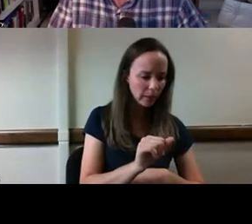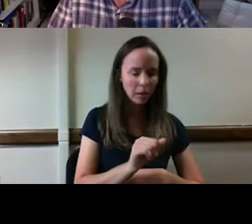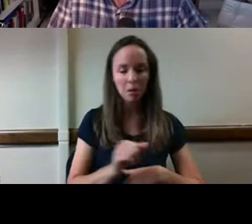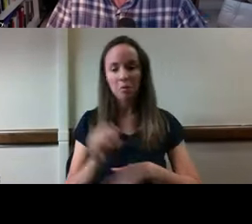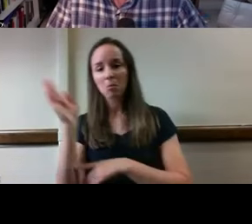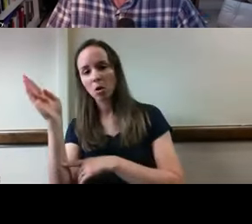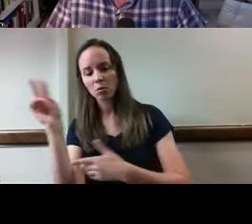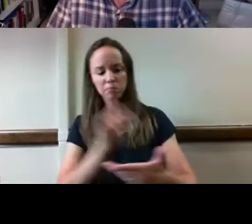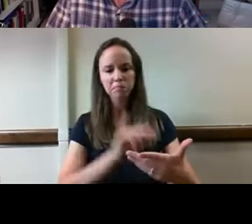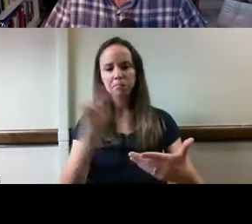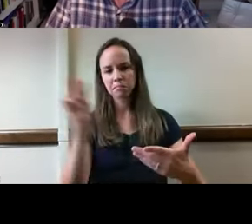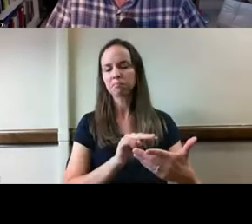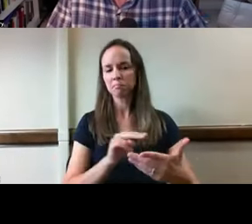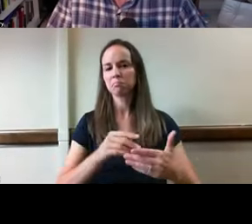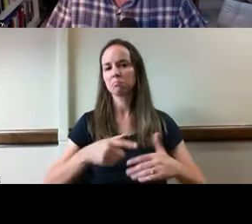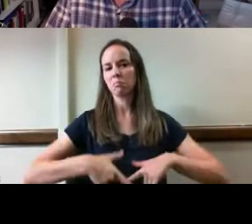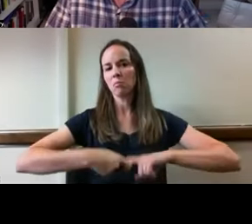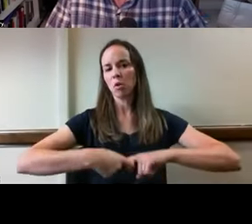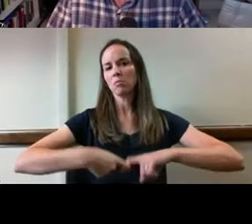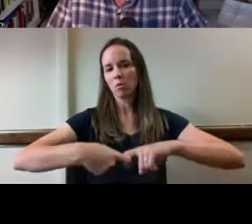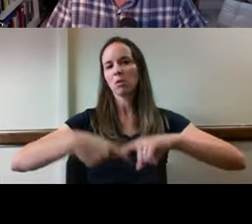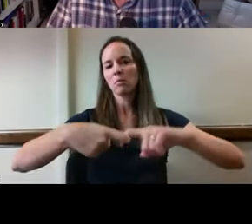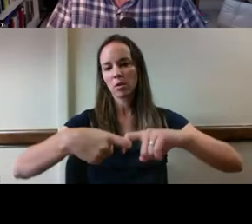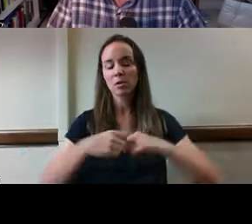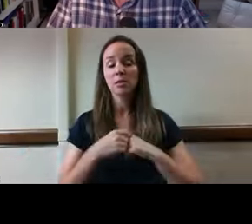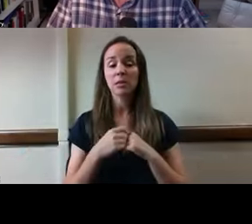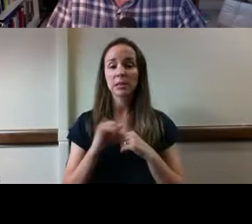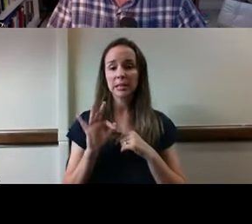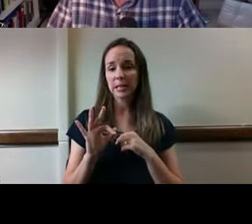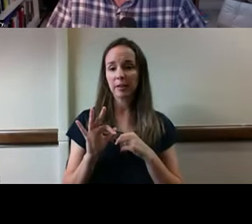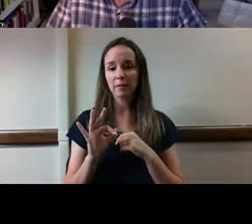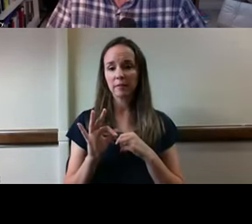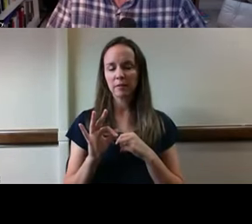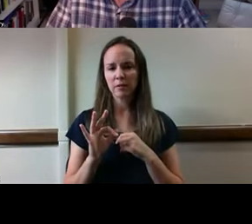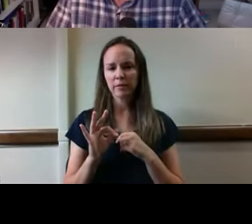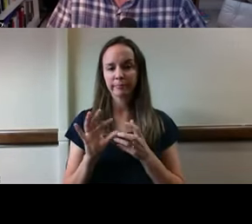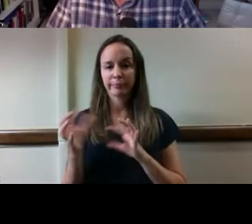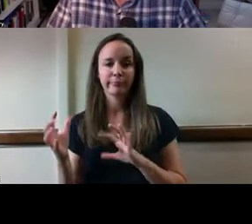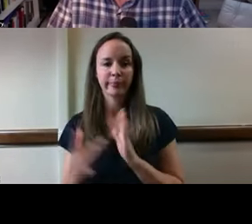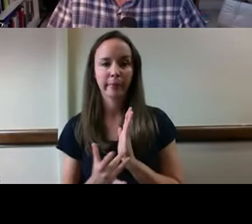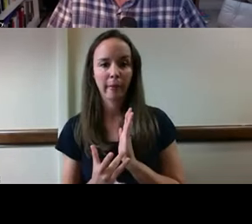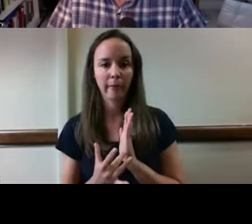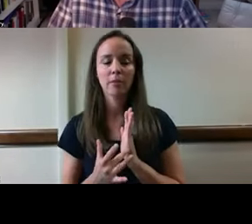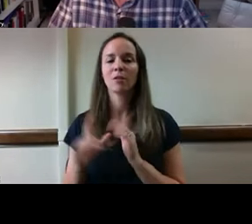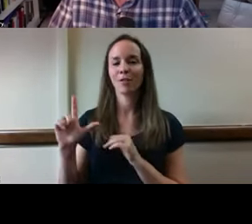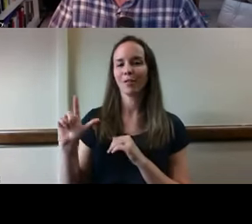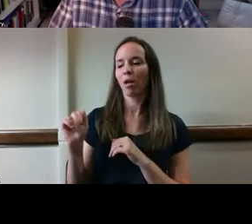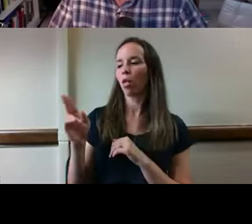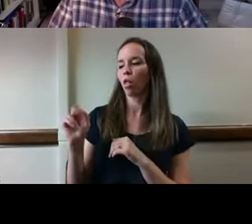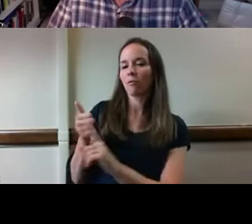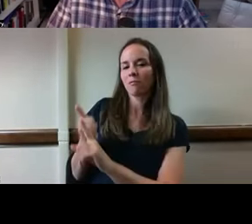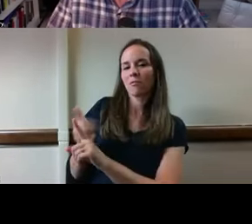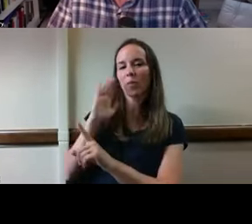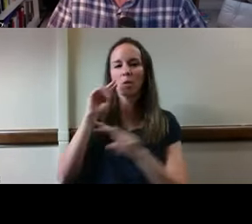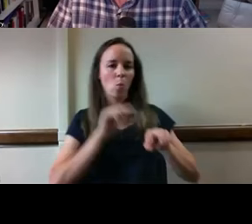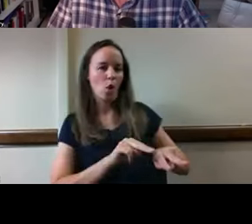posted. If for some reason there's a technical glitch, Laura is going to be monitoring the Q and A box.